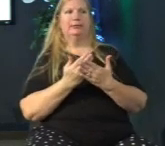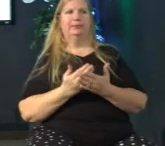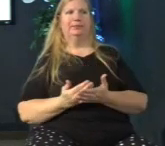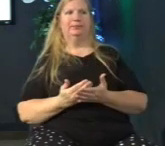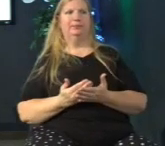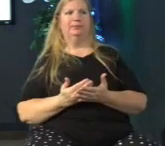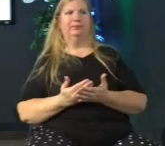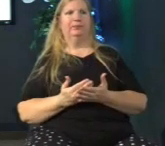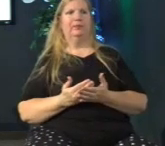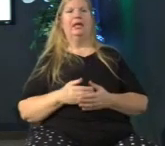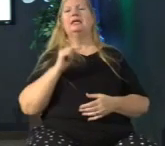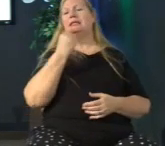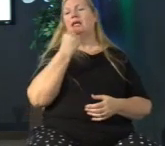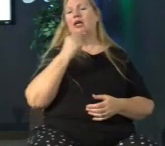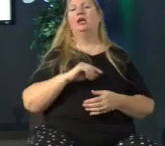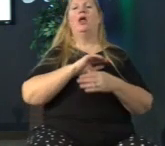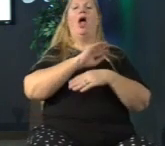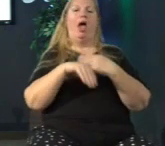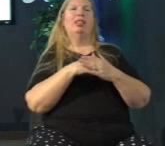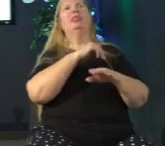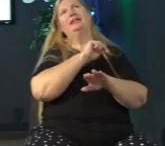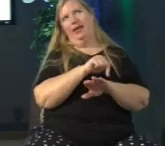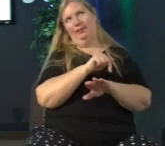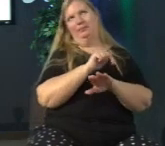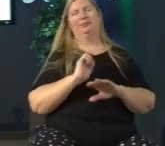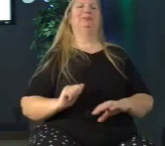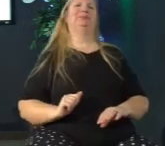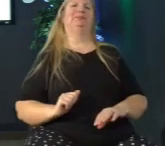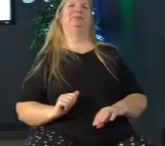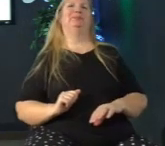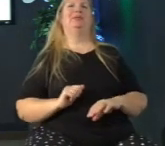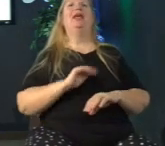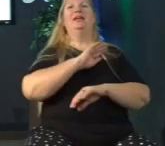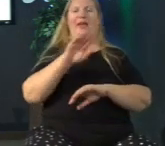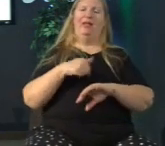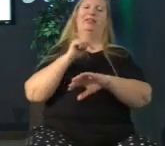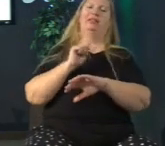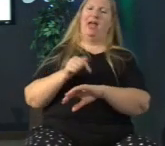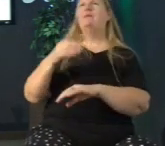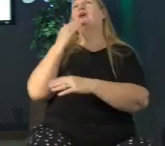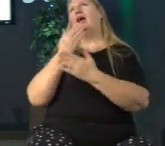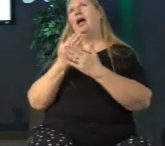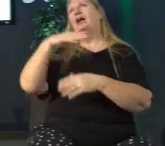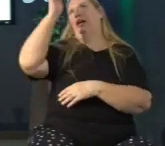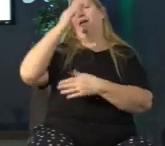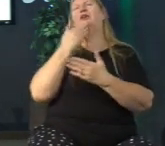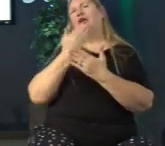go ahead say it all the time and all the time God is good